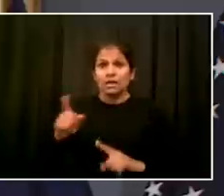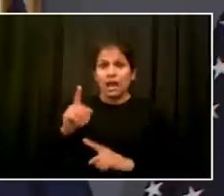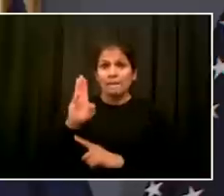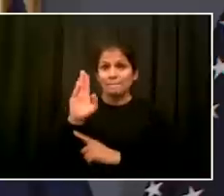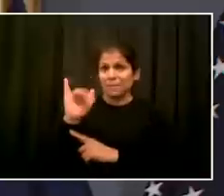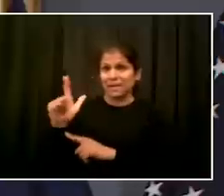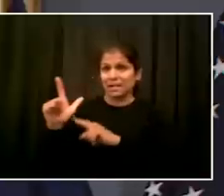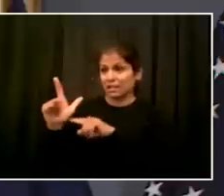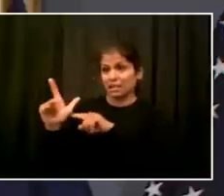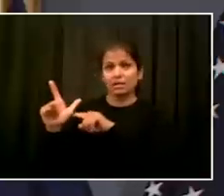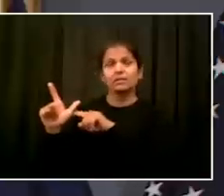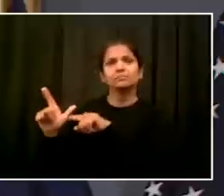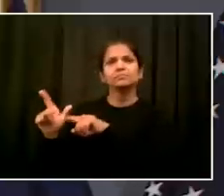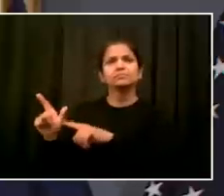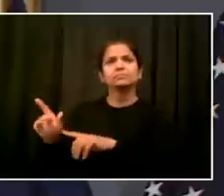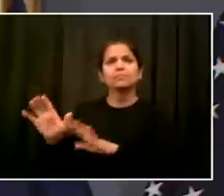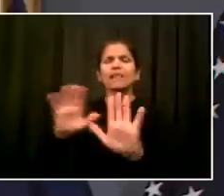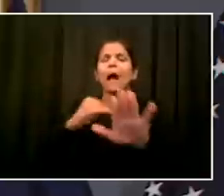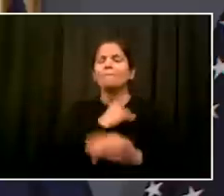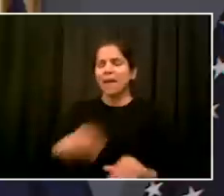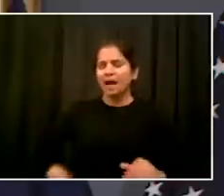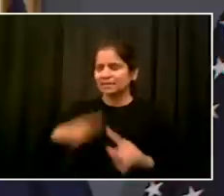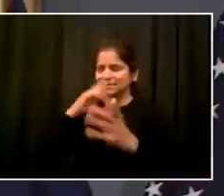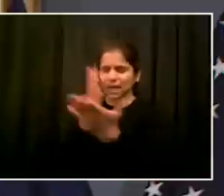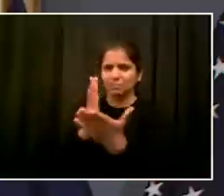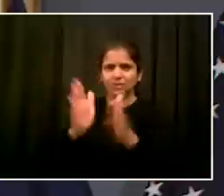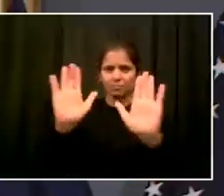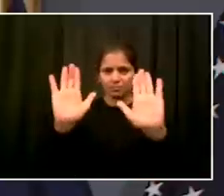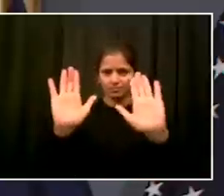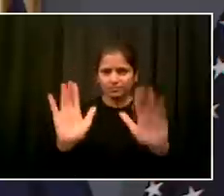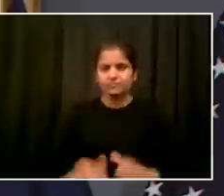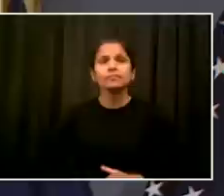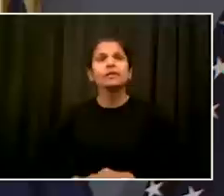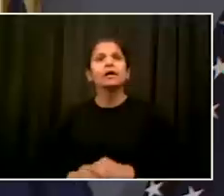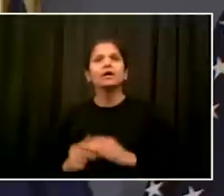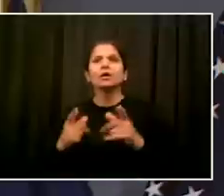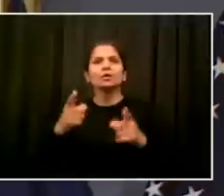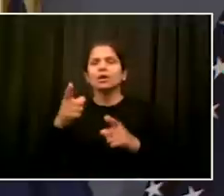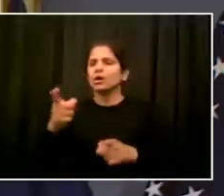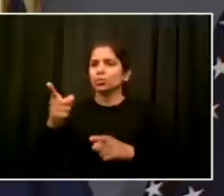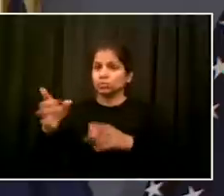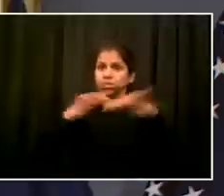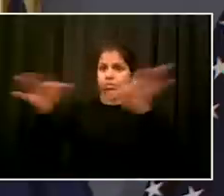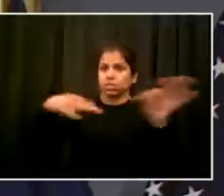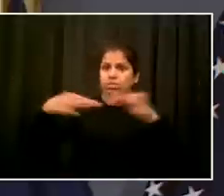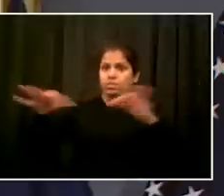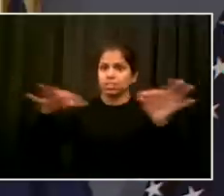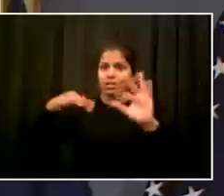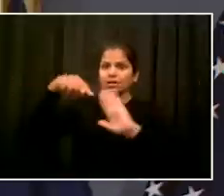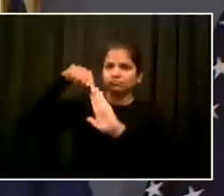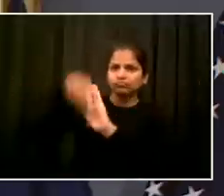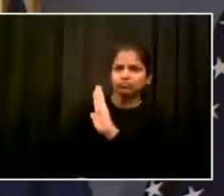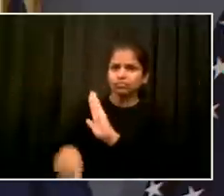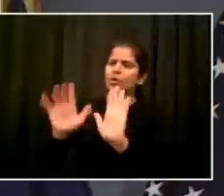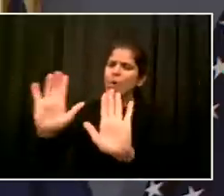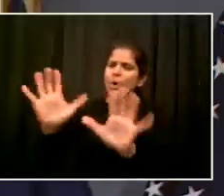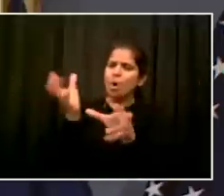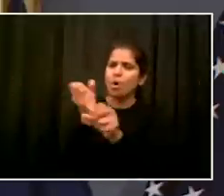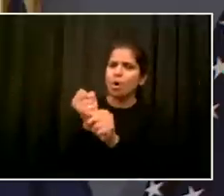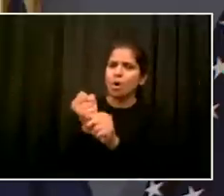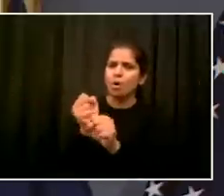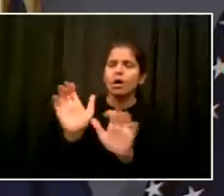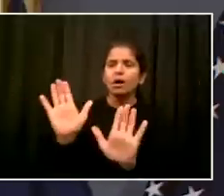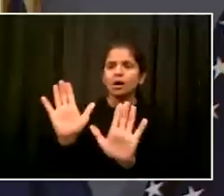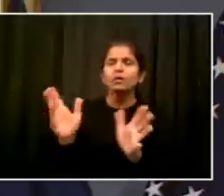hear your question, but again, this is running on a little. So finish the question just on the facts, please. What is your question? The question